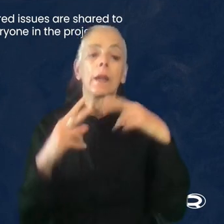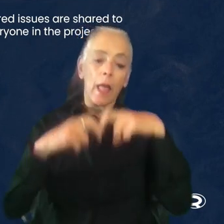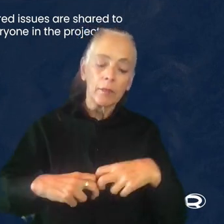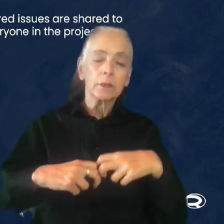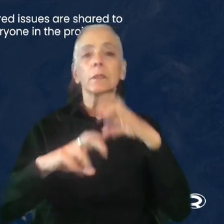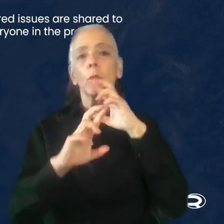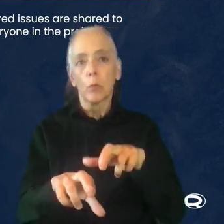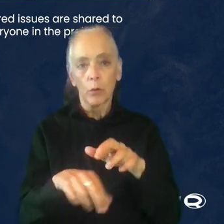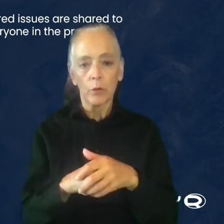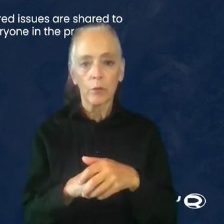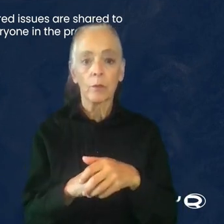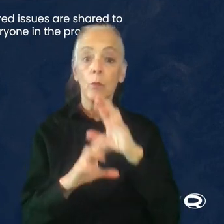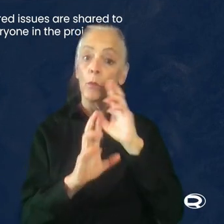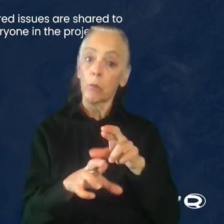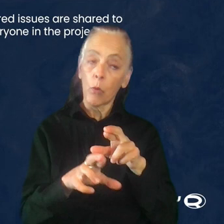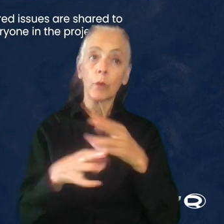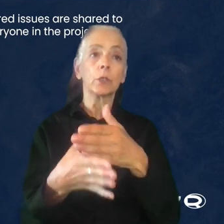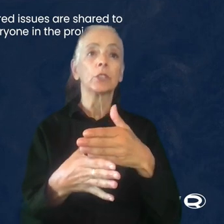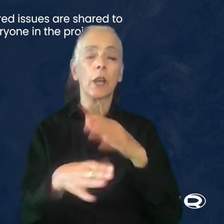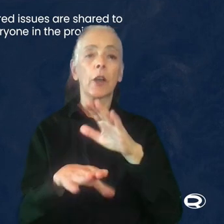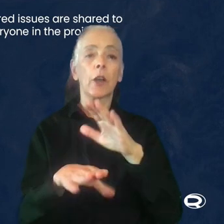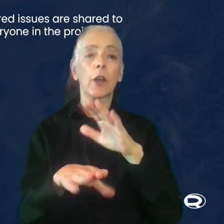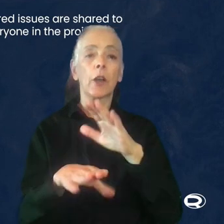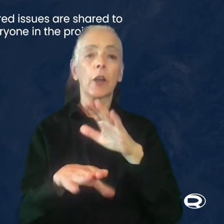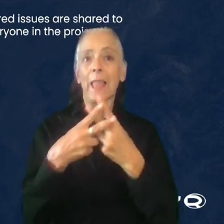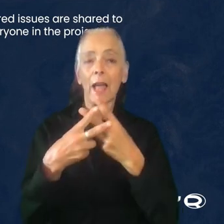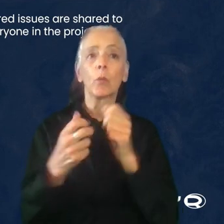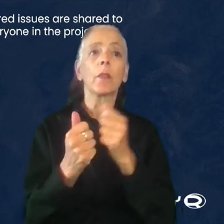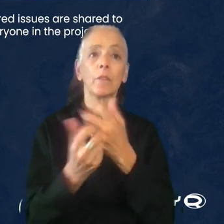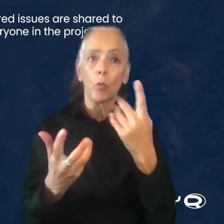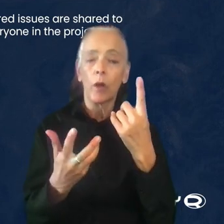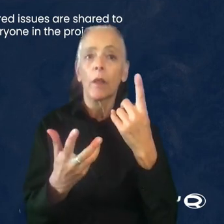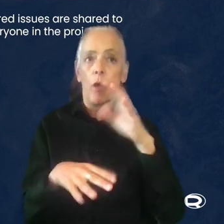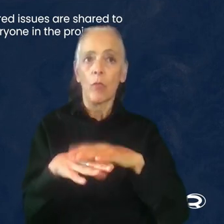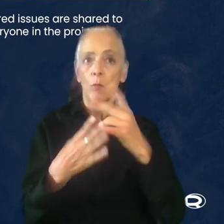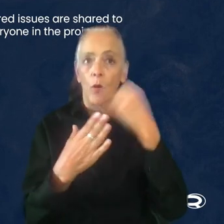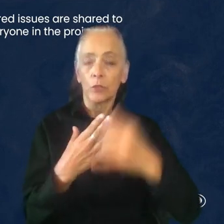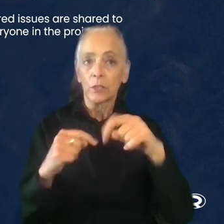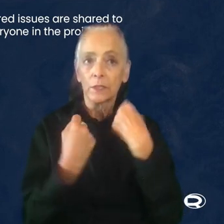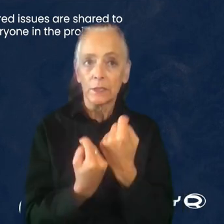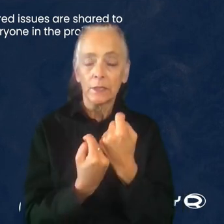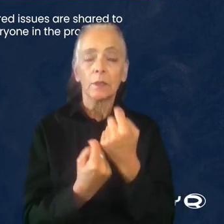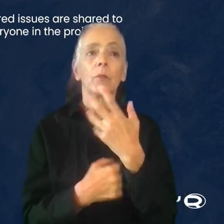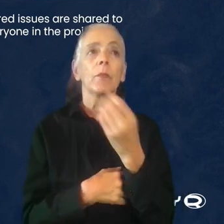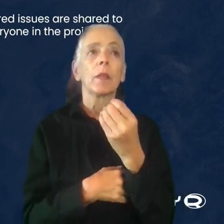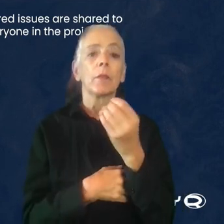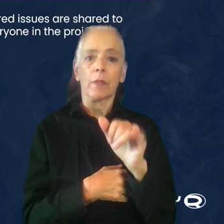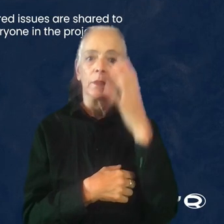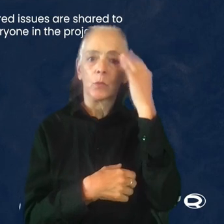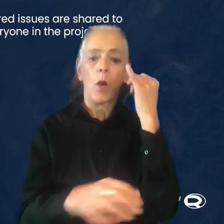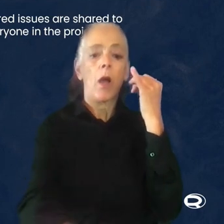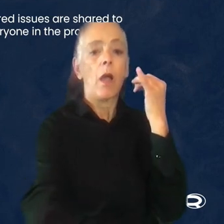a report. The report was then shared on Slack with everyone on the project team. And there was and then that's where the